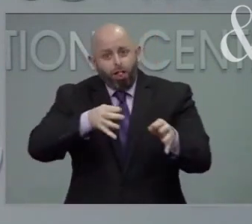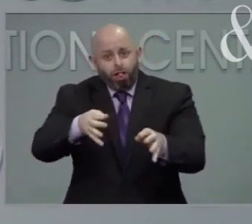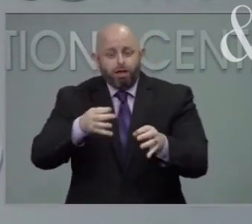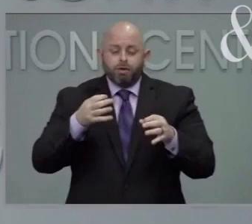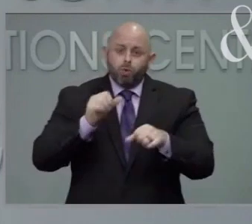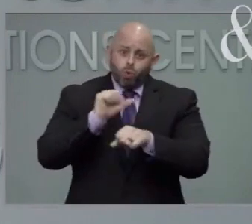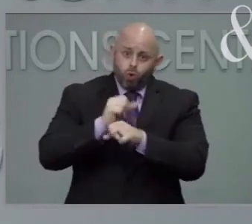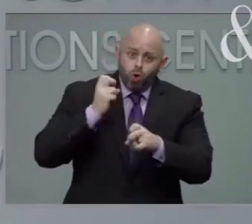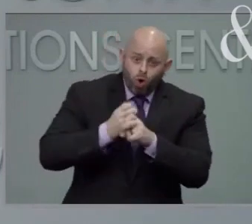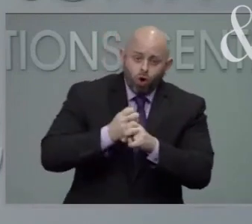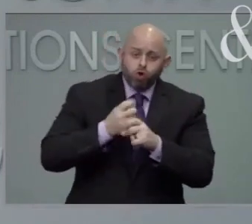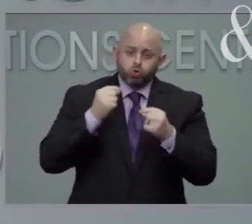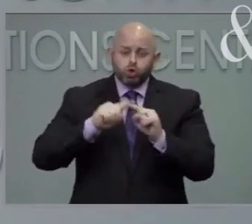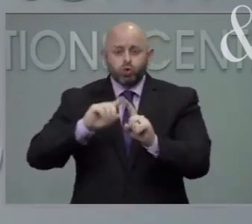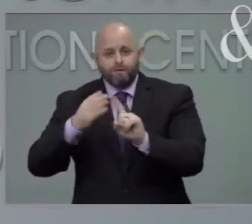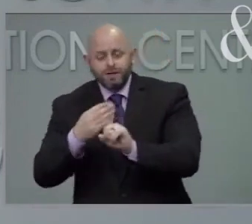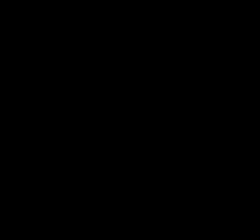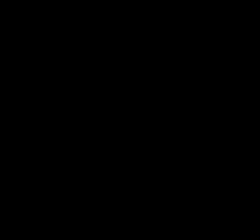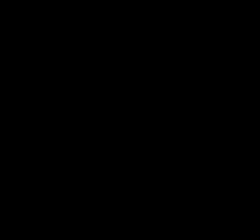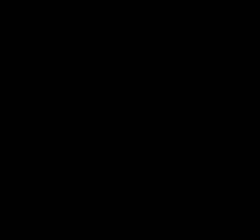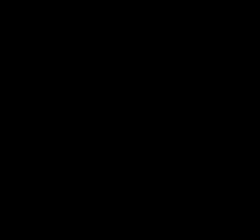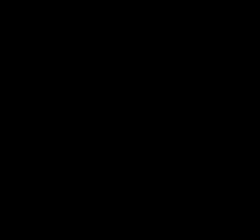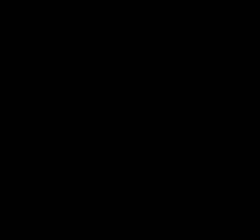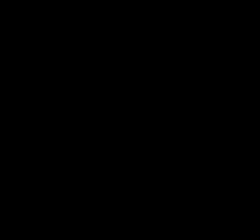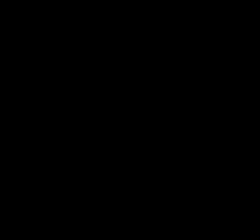population vaccinated people who don't want it.